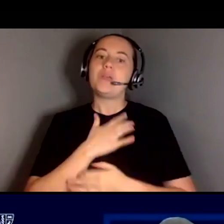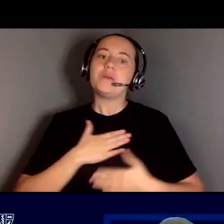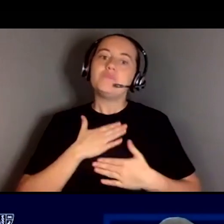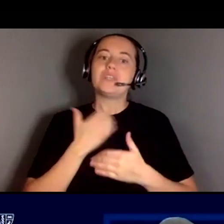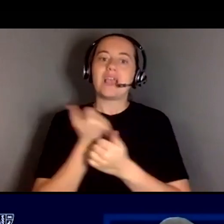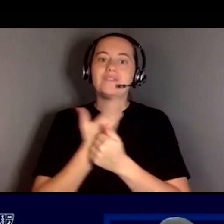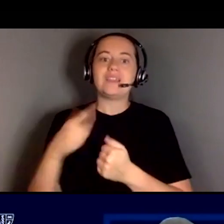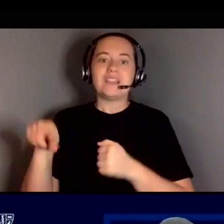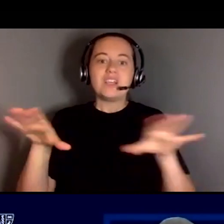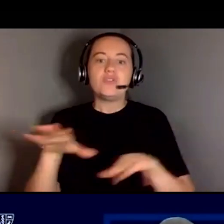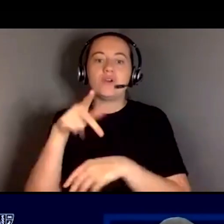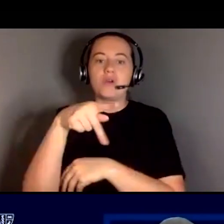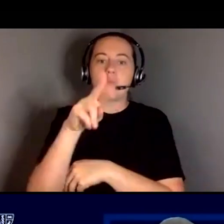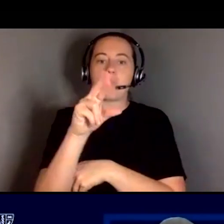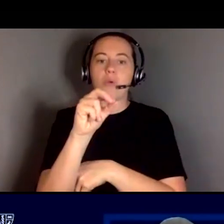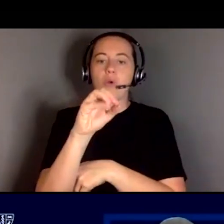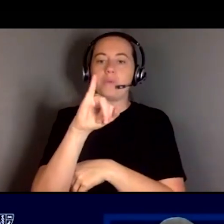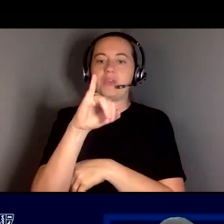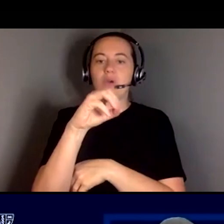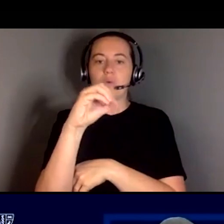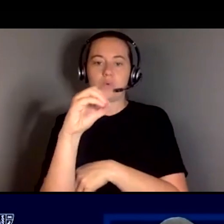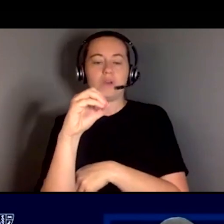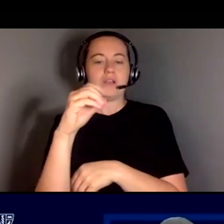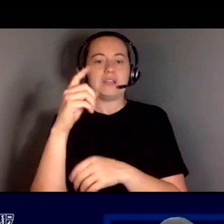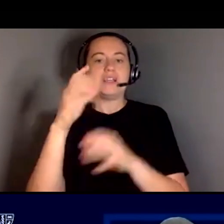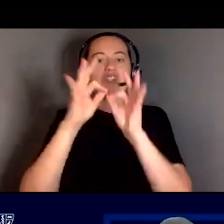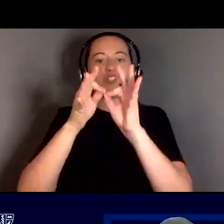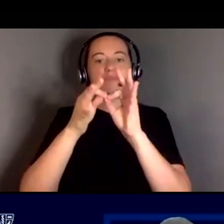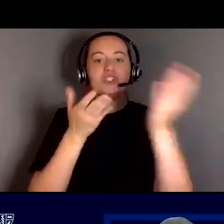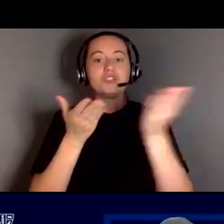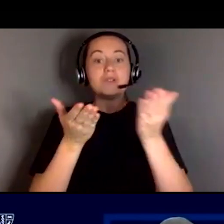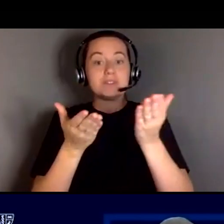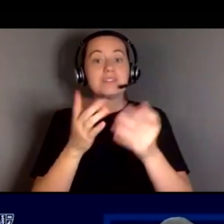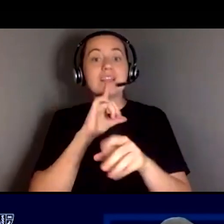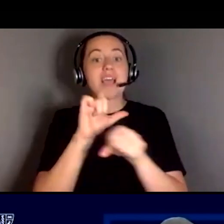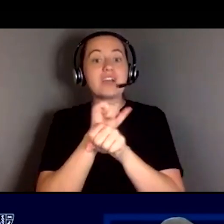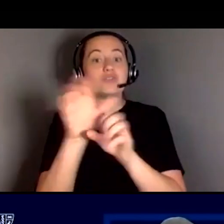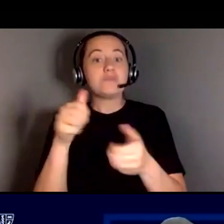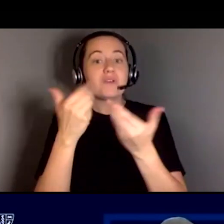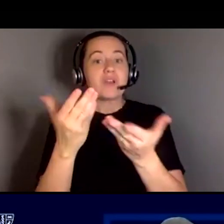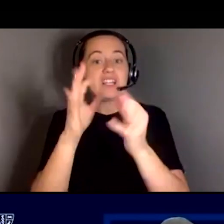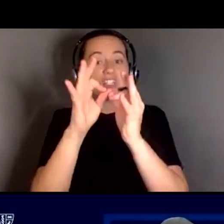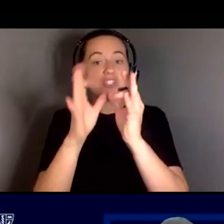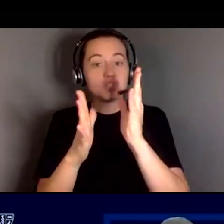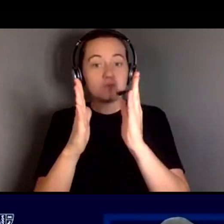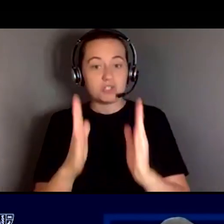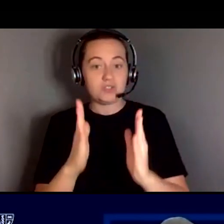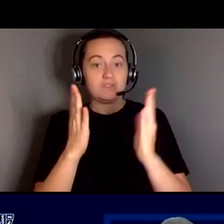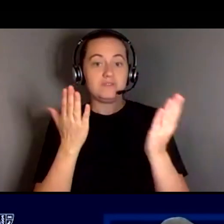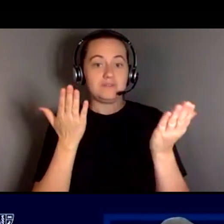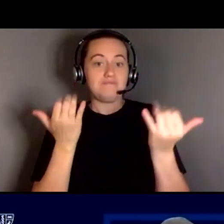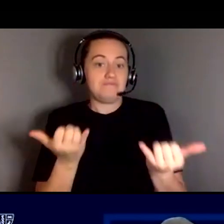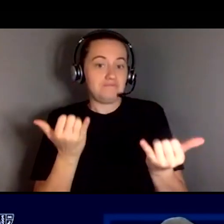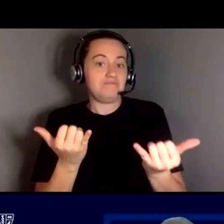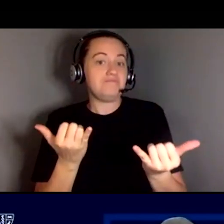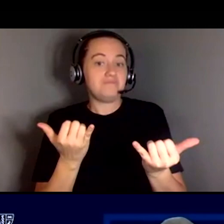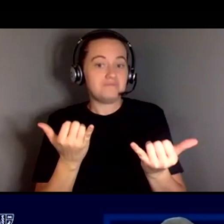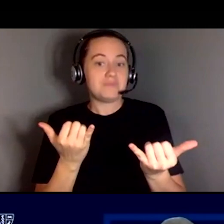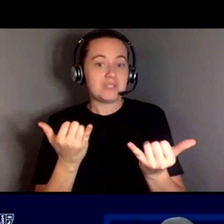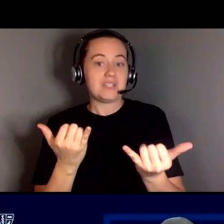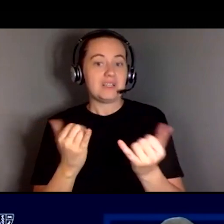Propia, Interpretation Services, that's actually providing interpretation services for us that is,